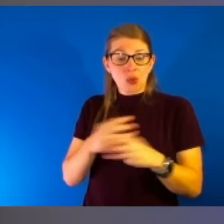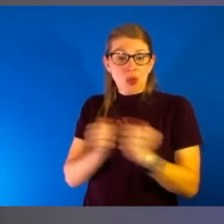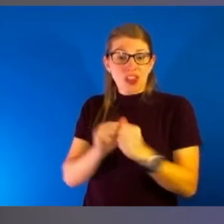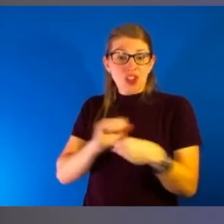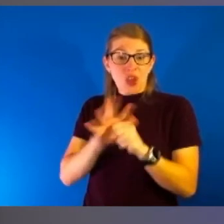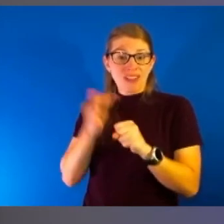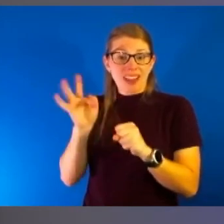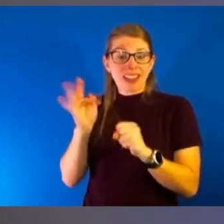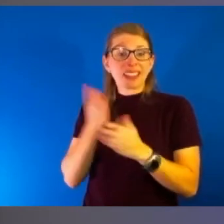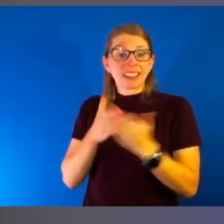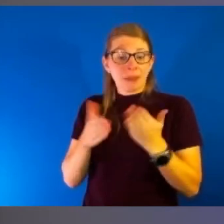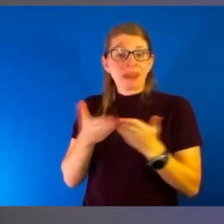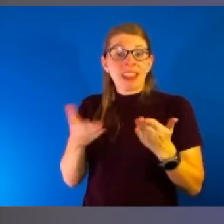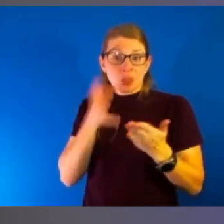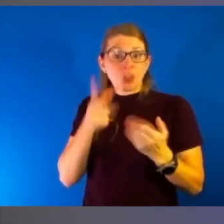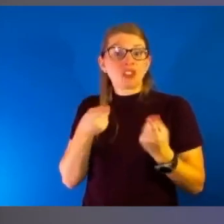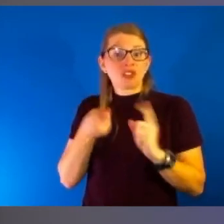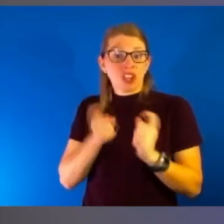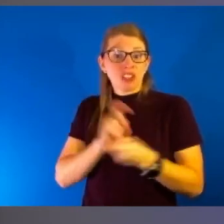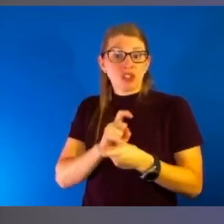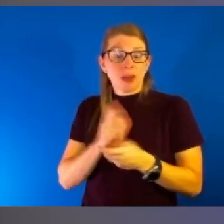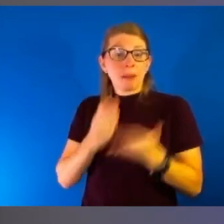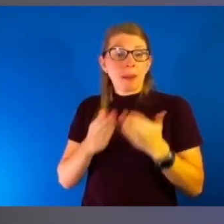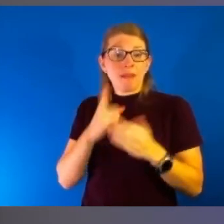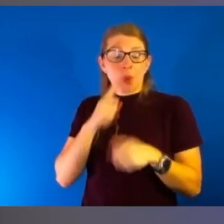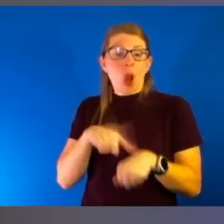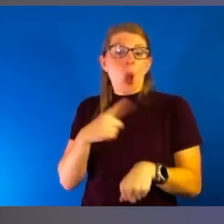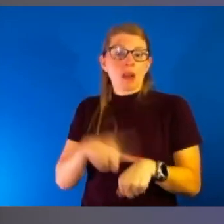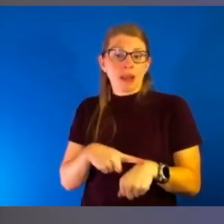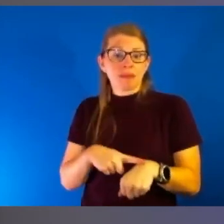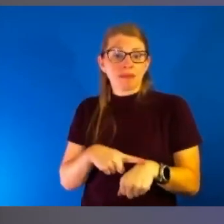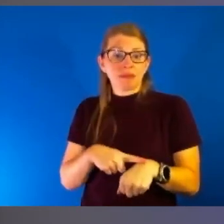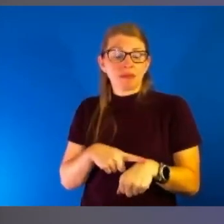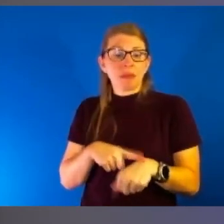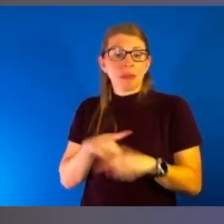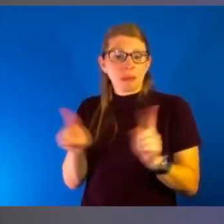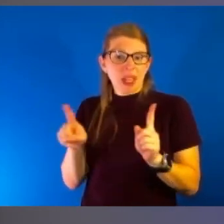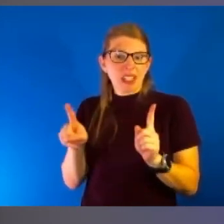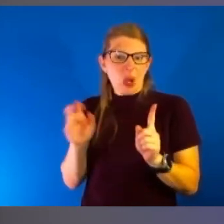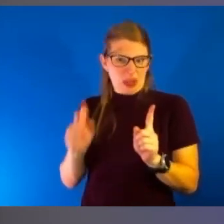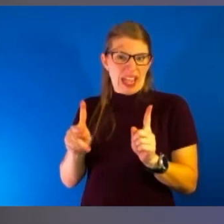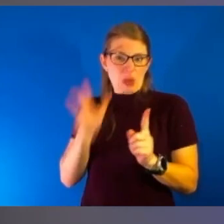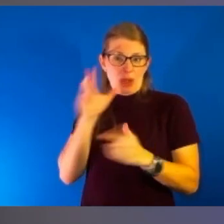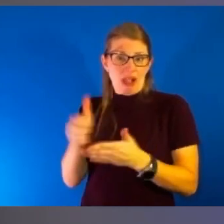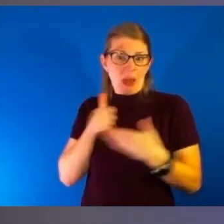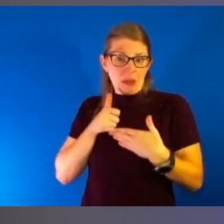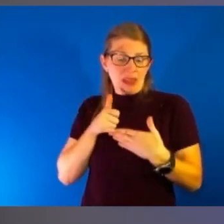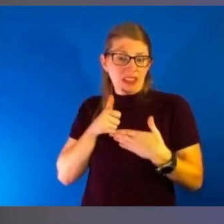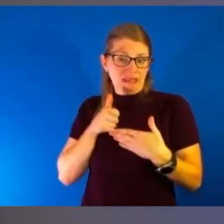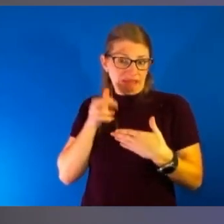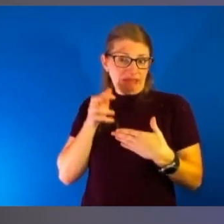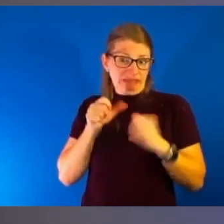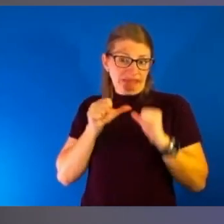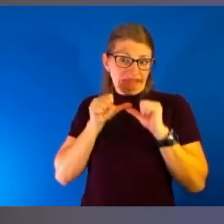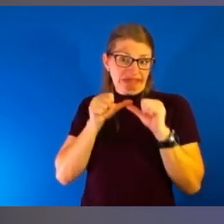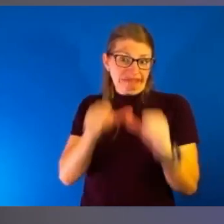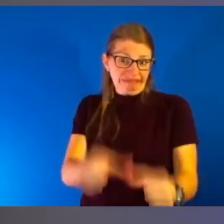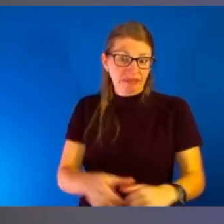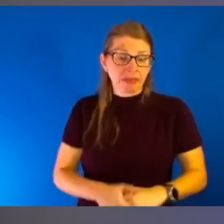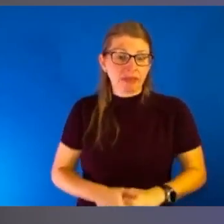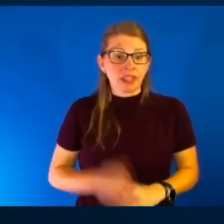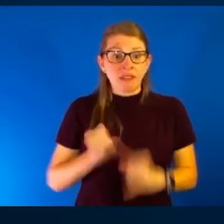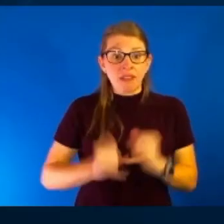change maybe for a long time, but they're they're okay and they're actually going to help us in the long haul. Final thoughts from today.